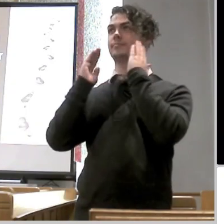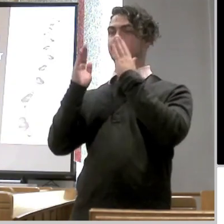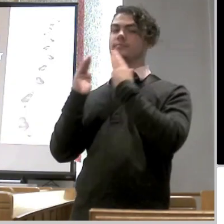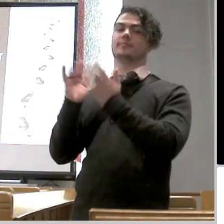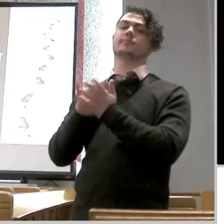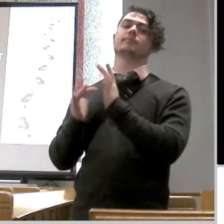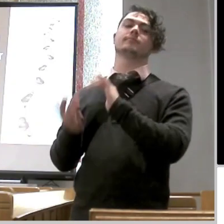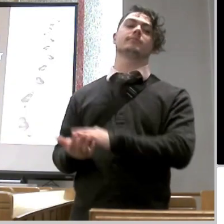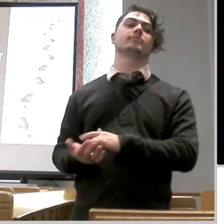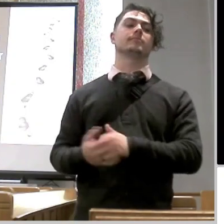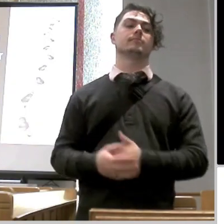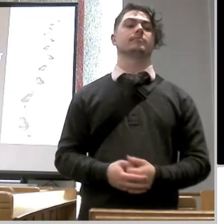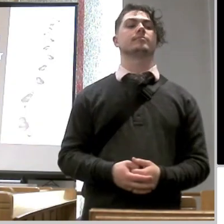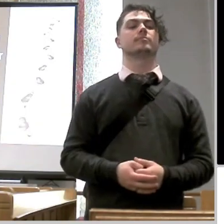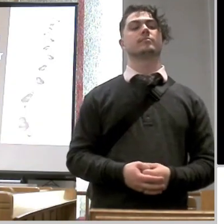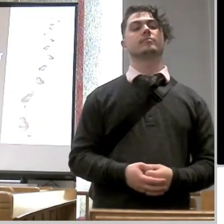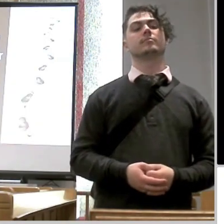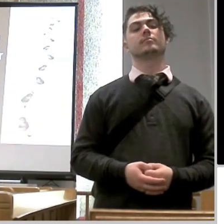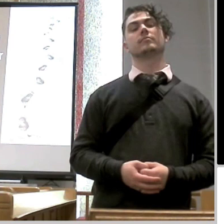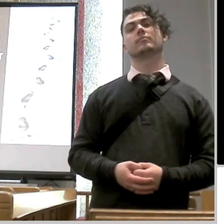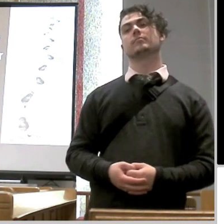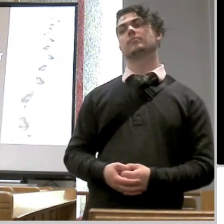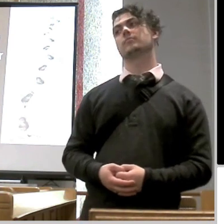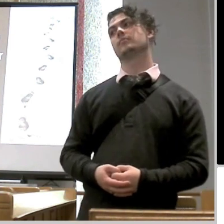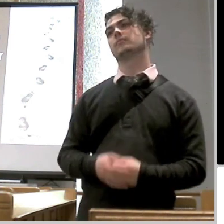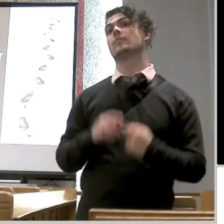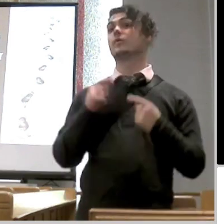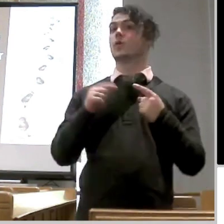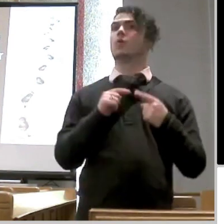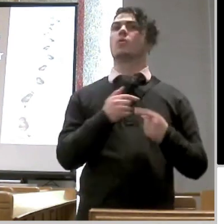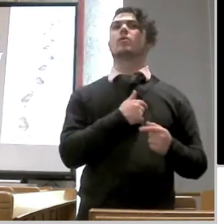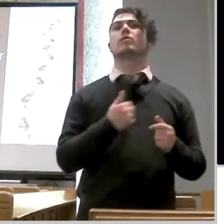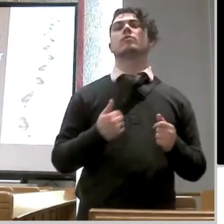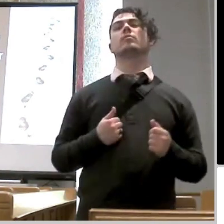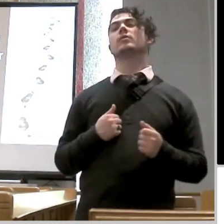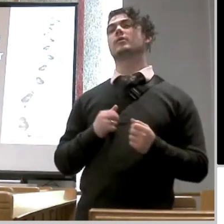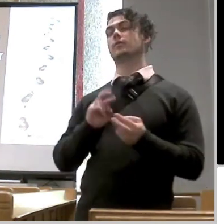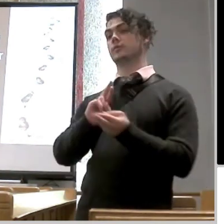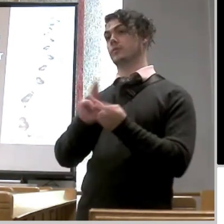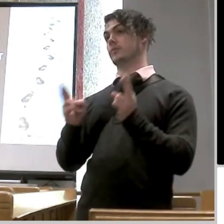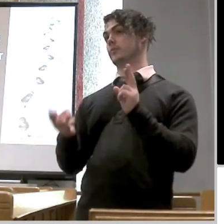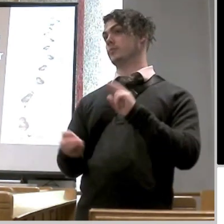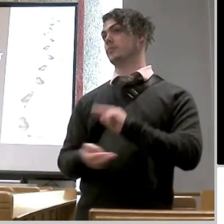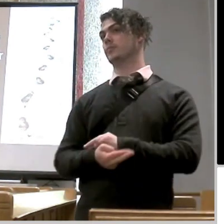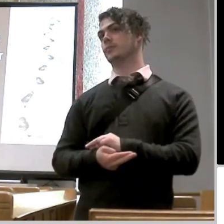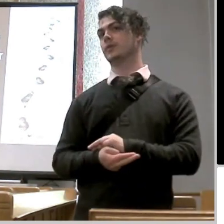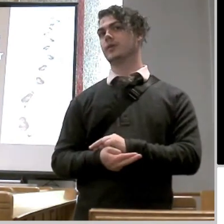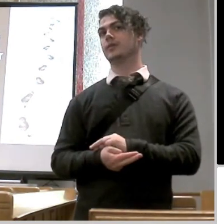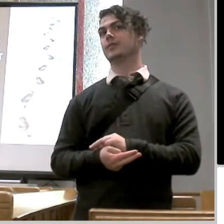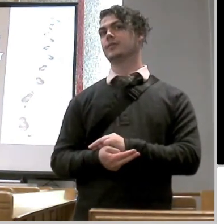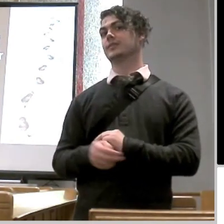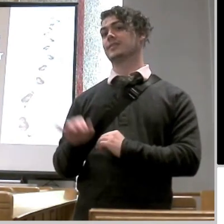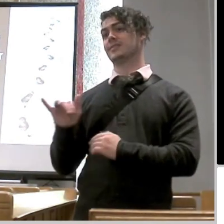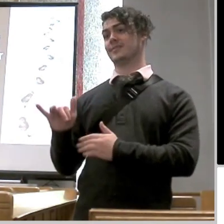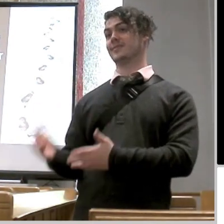that when we follow the pattern of of repentance i want you to see the life that this brings